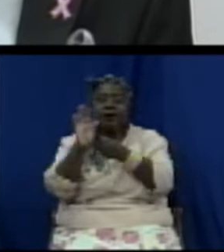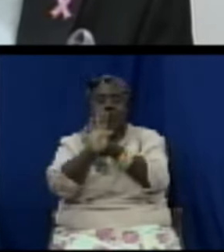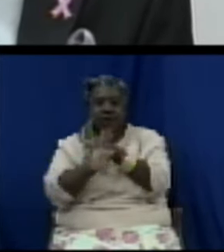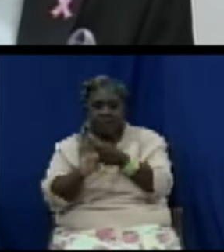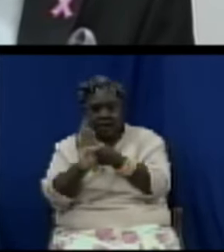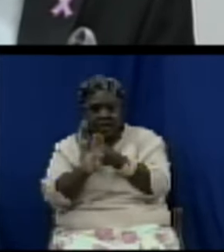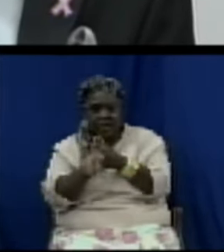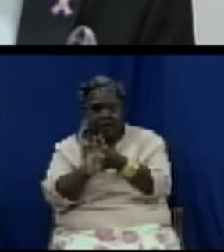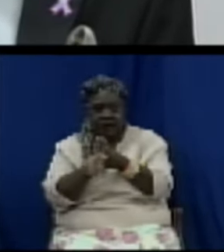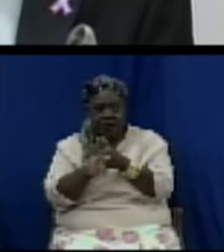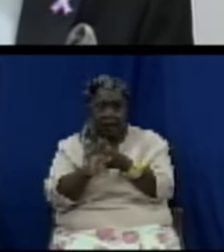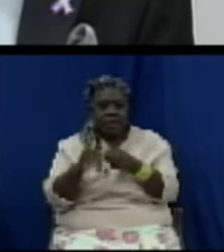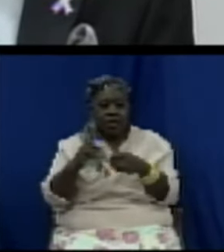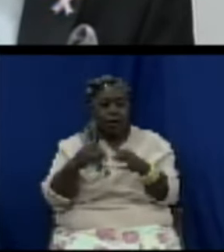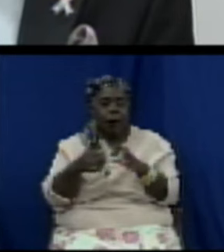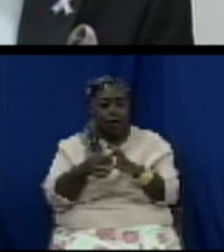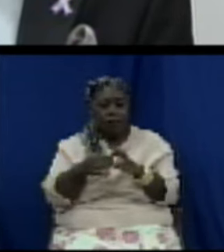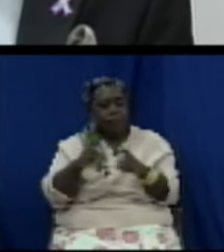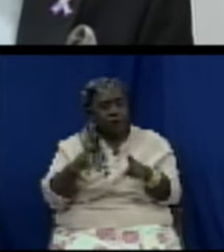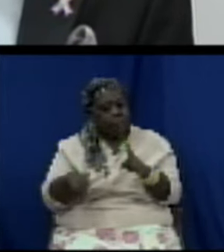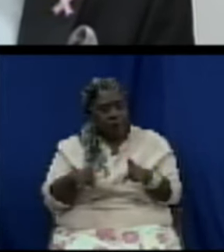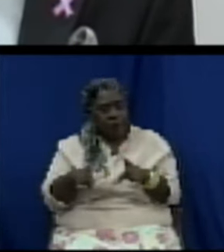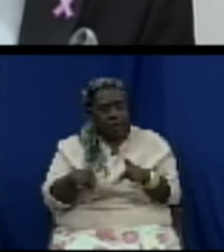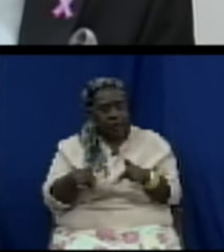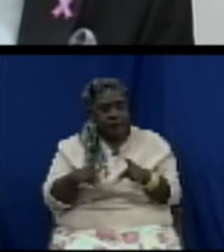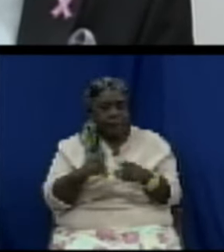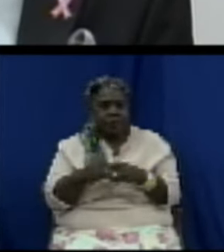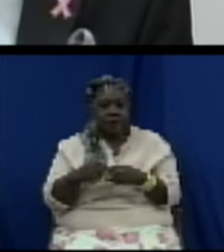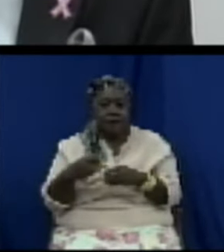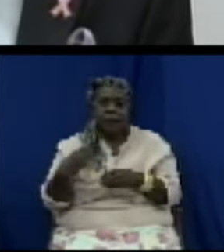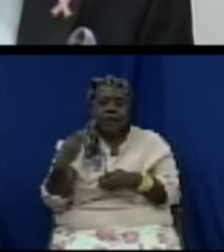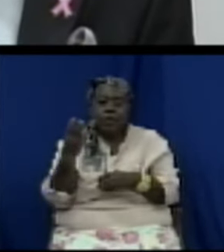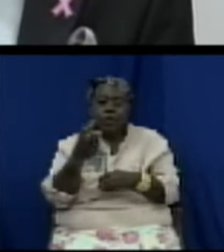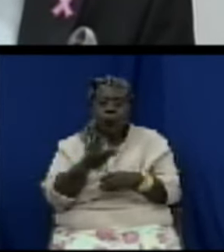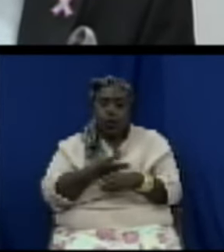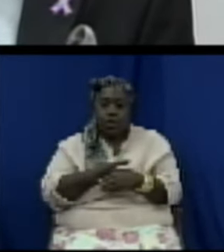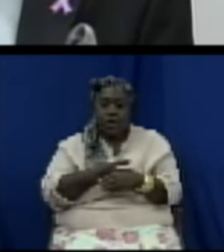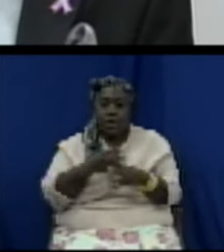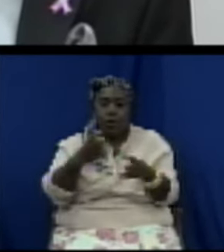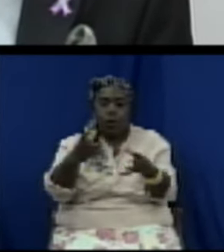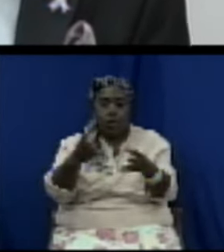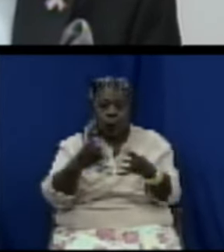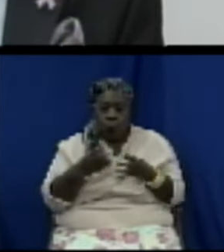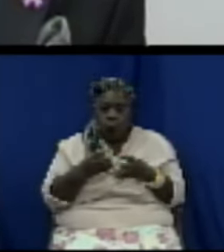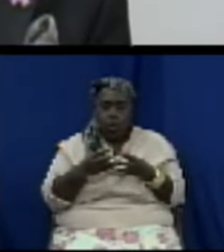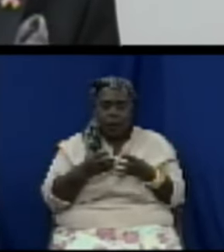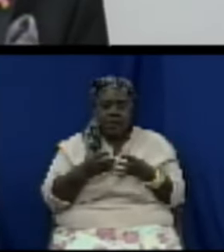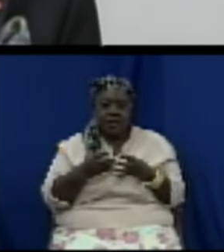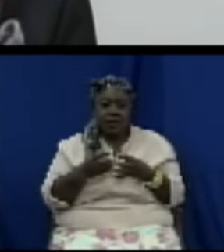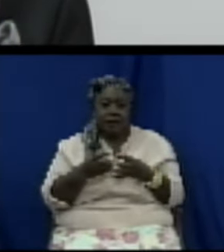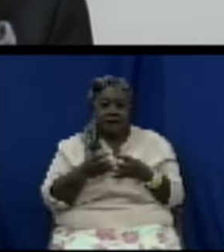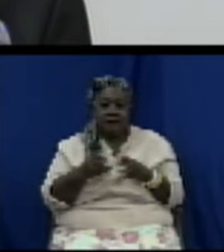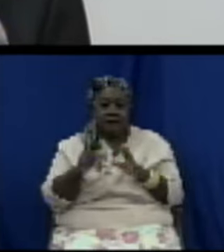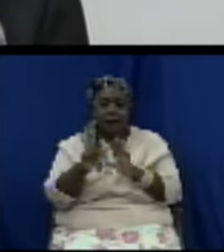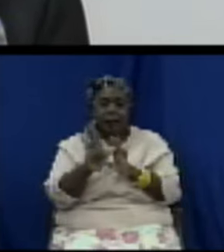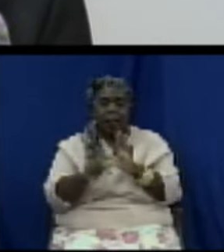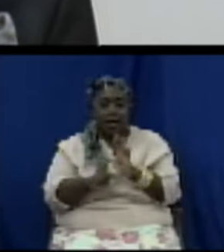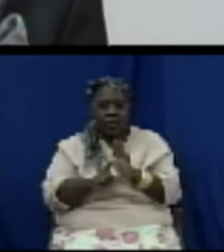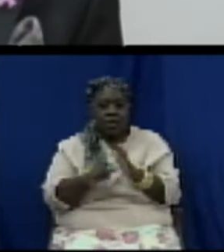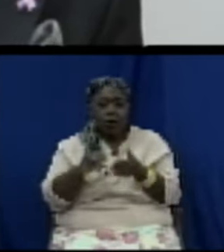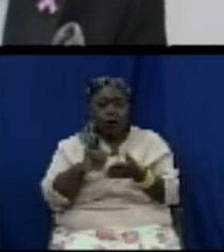it is to ensure that there is established a consumer affairs department